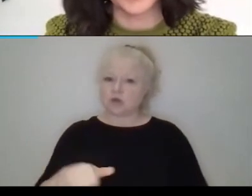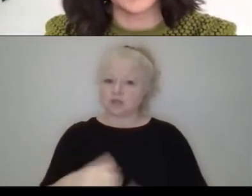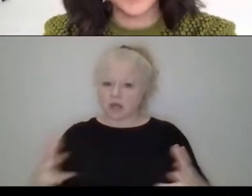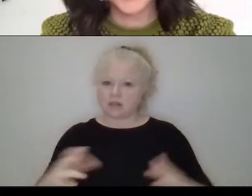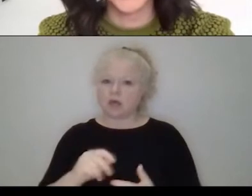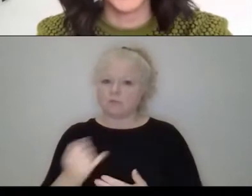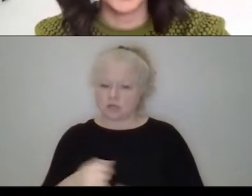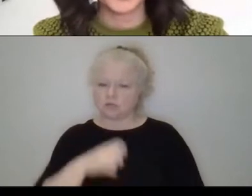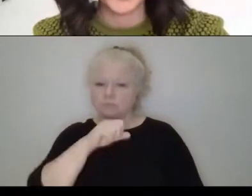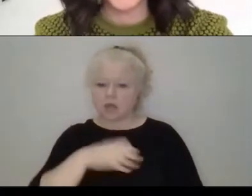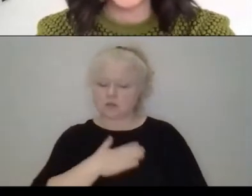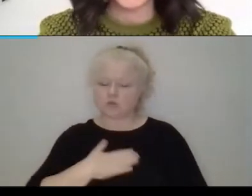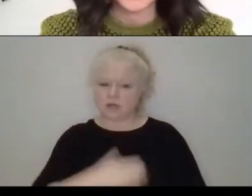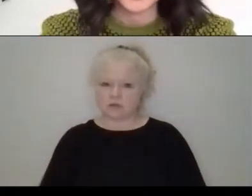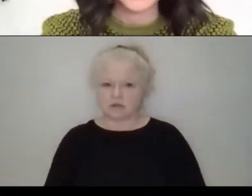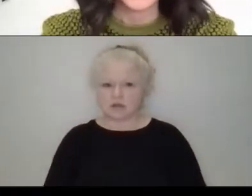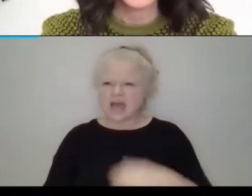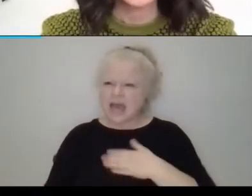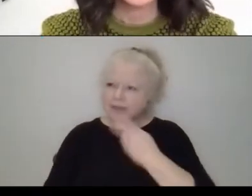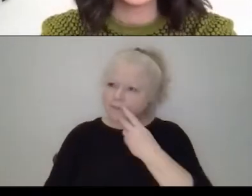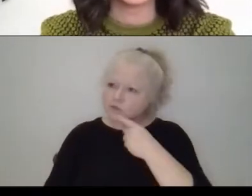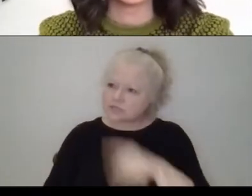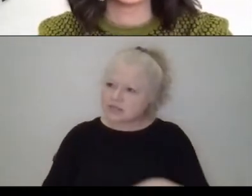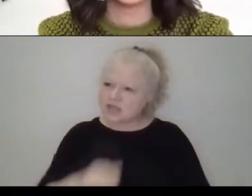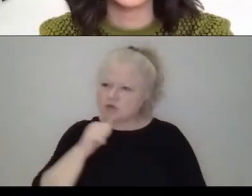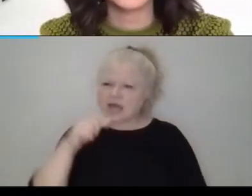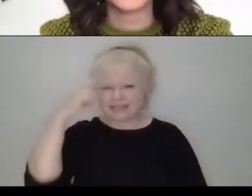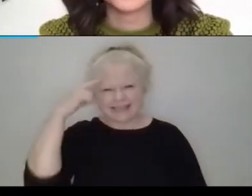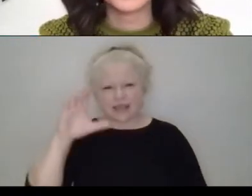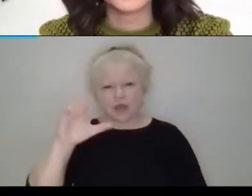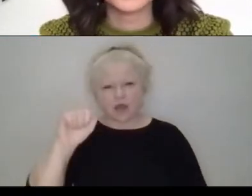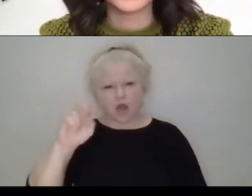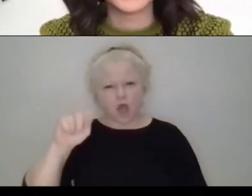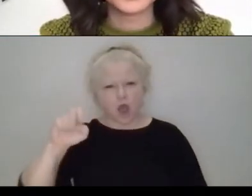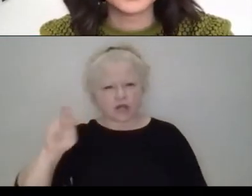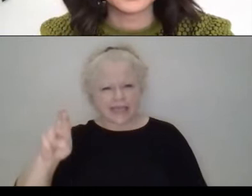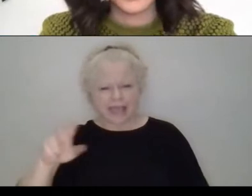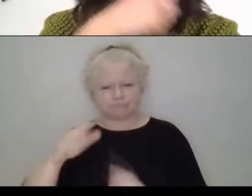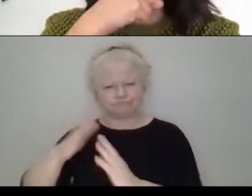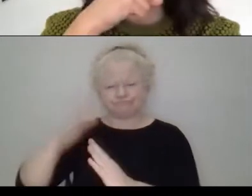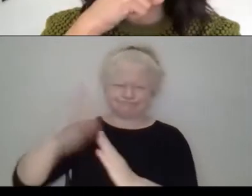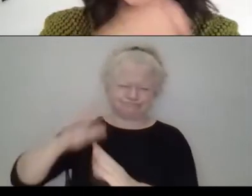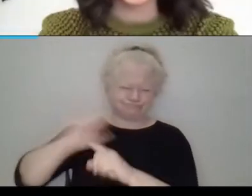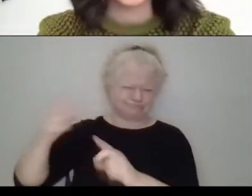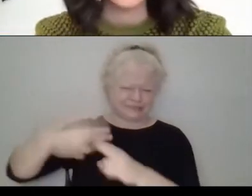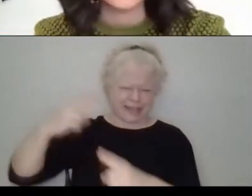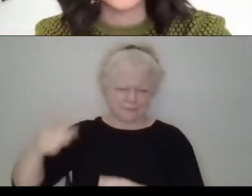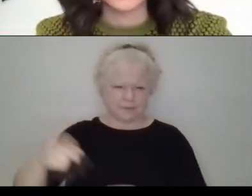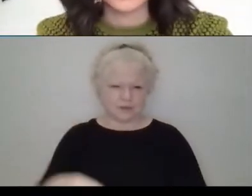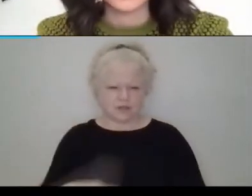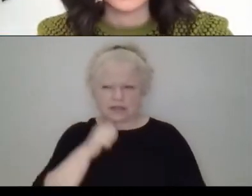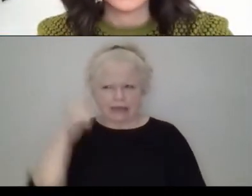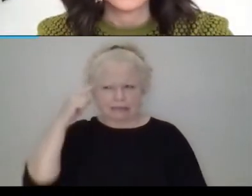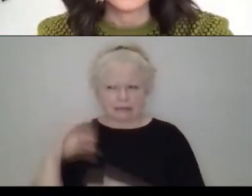project. I'm glad, you said that because you wouldn't think Cartier, you wouldn't connect, you wouldn't necessarily connect